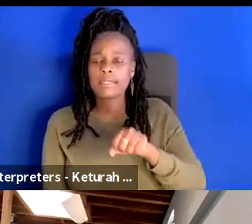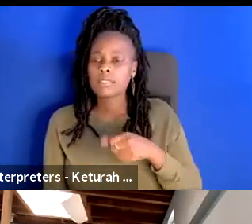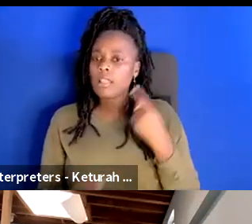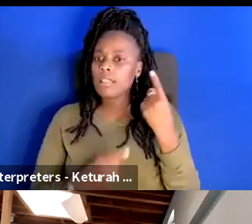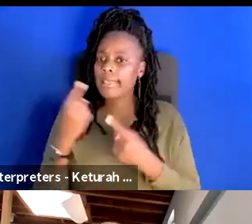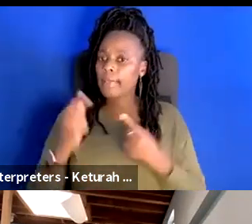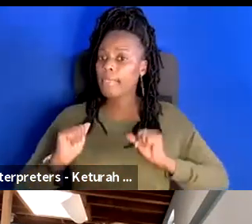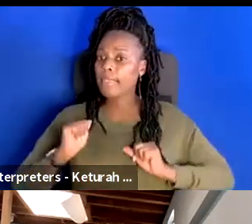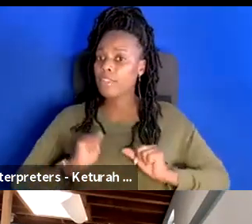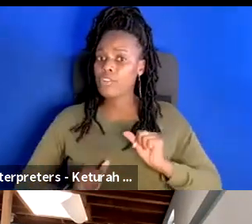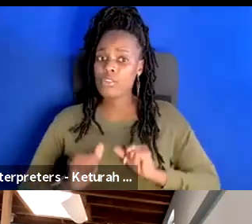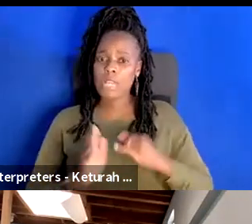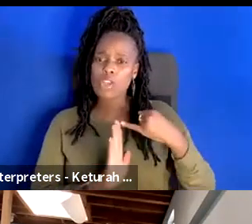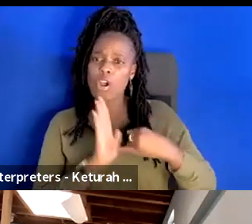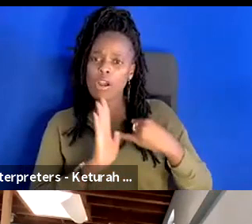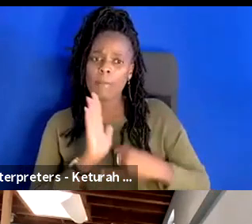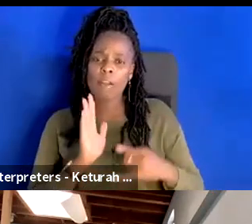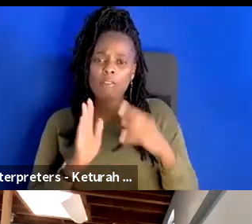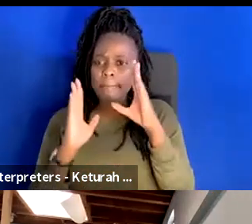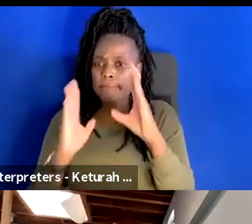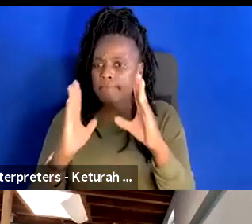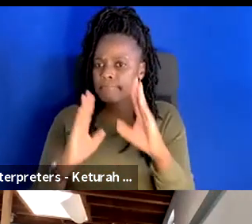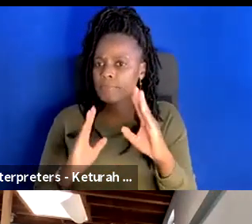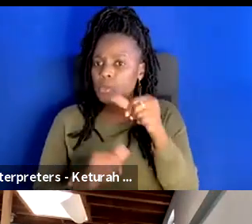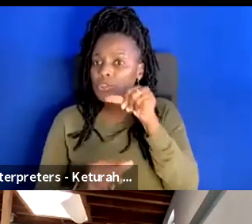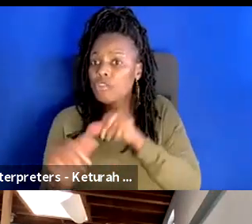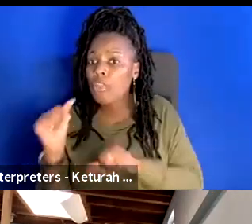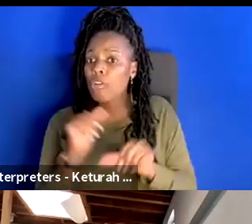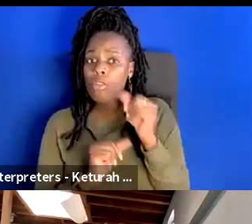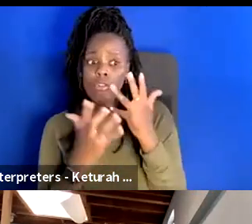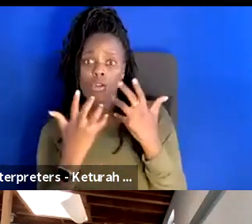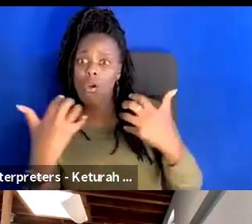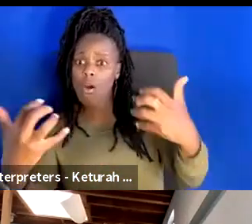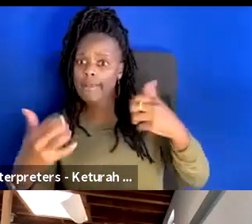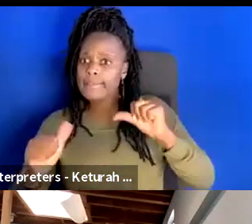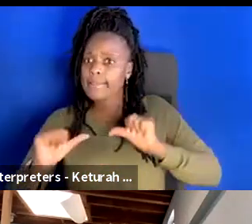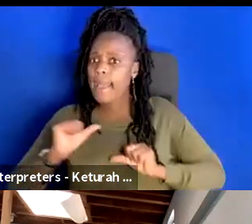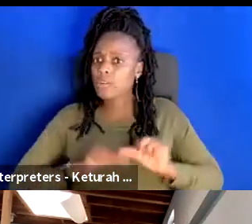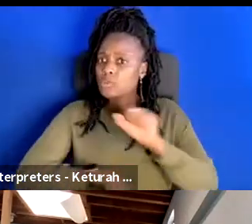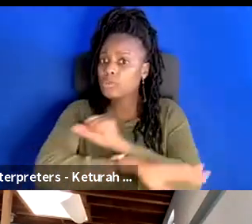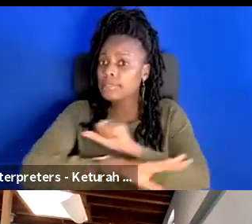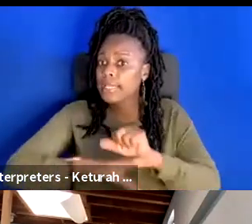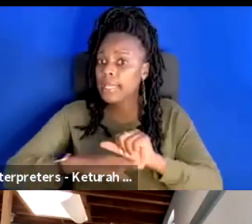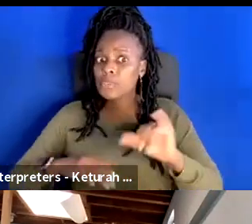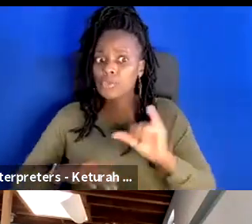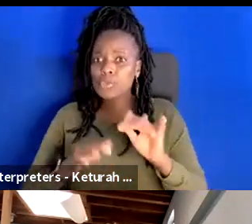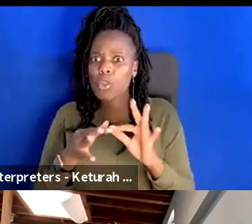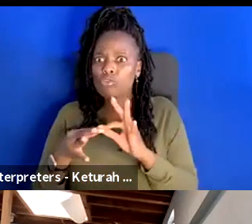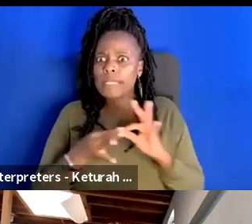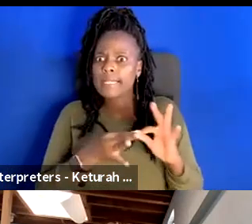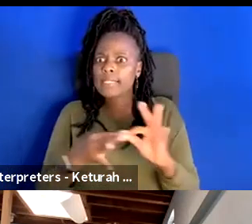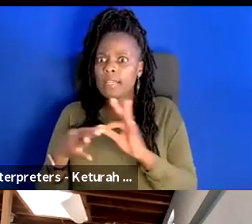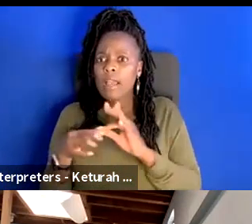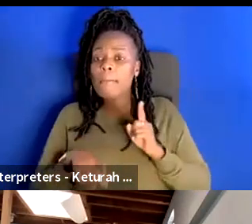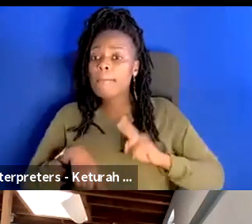is the art of paying attention to one another in the audience together, the actors on stage in the audience, all those relationships. But we don't talk about